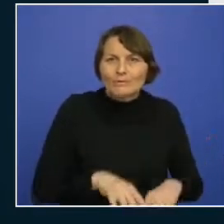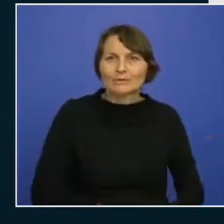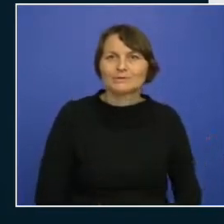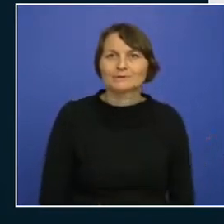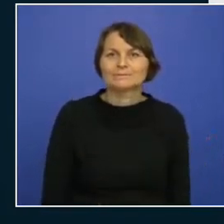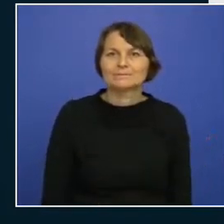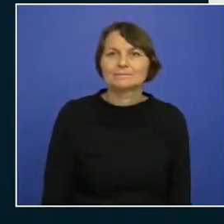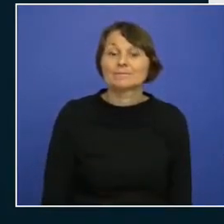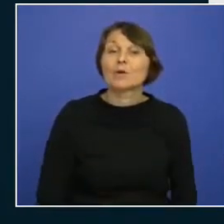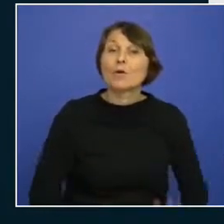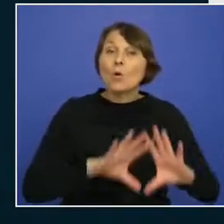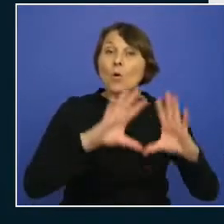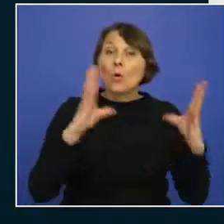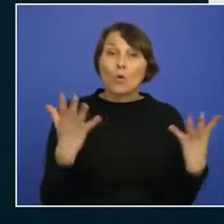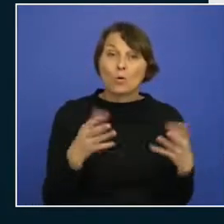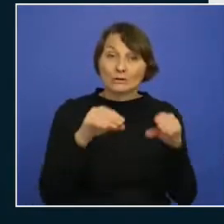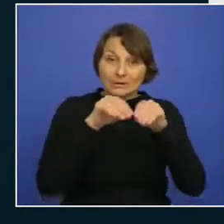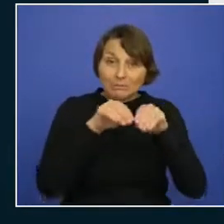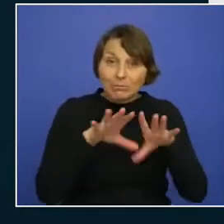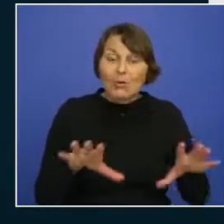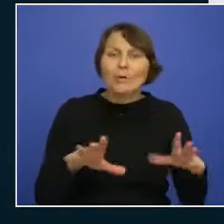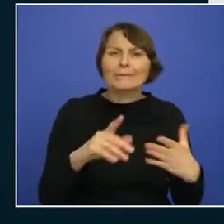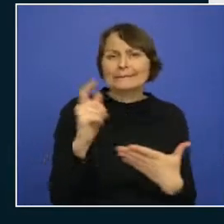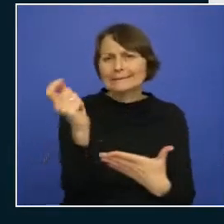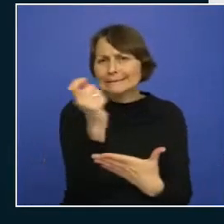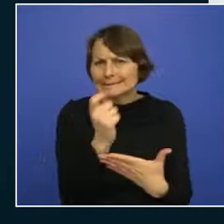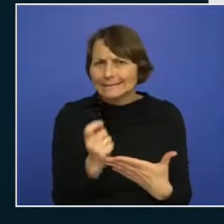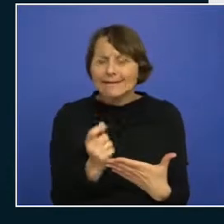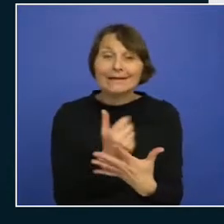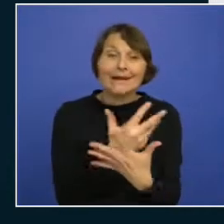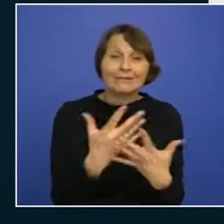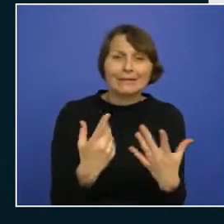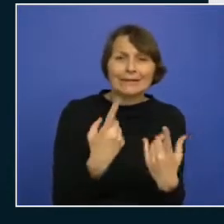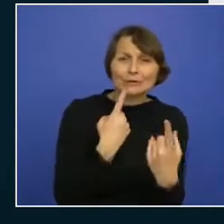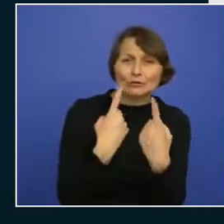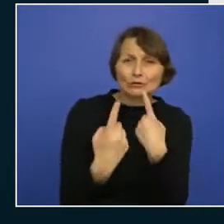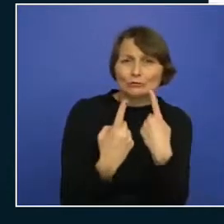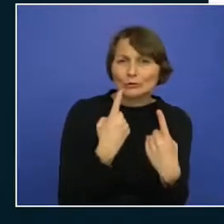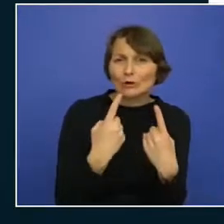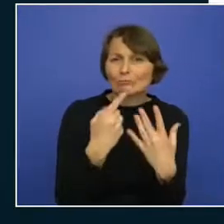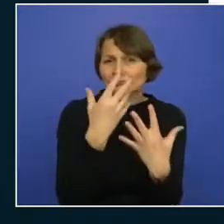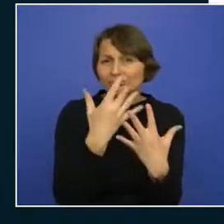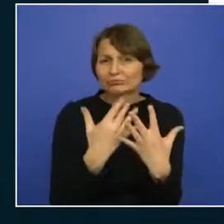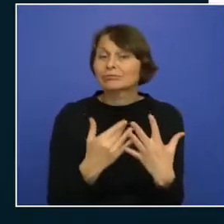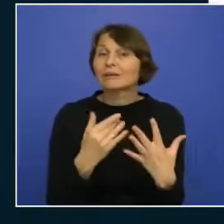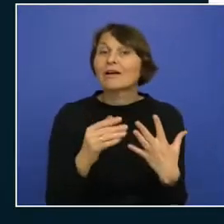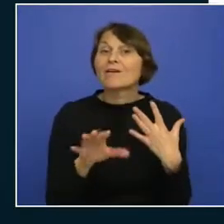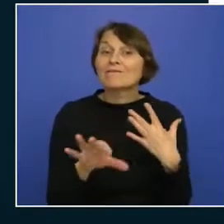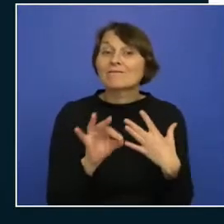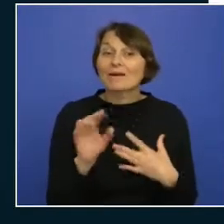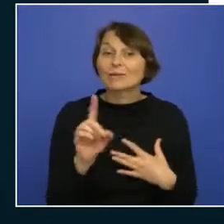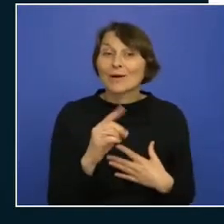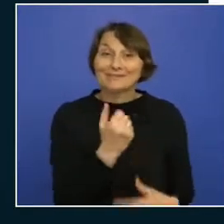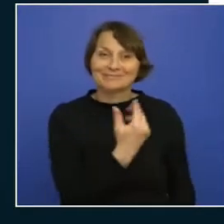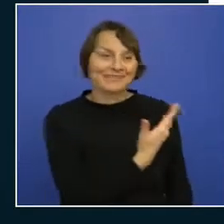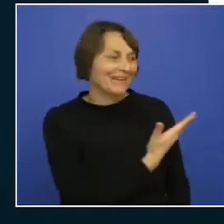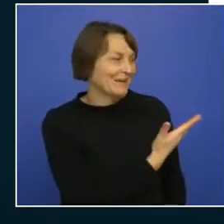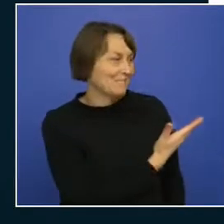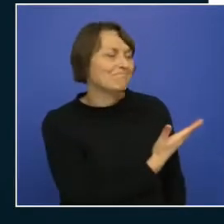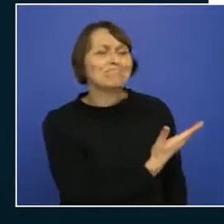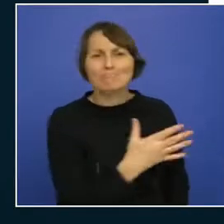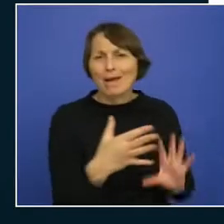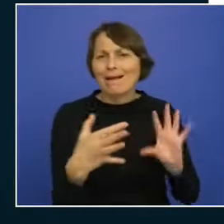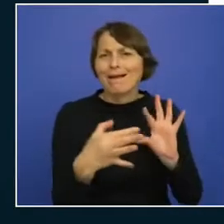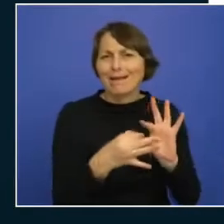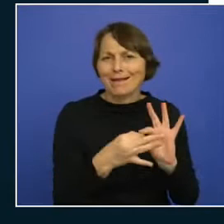whole deployment and design recipe and all the stuff we just talked about you can can find that here I will share a link in the